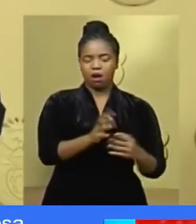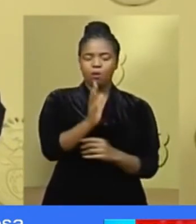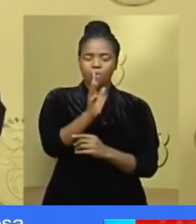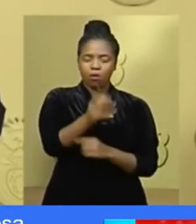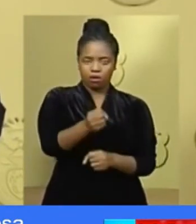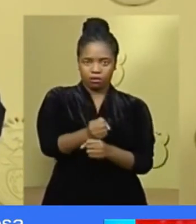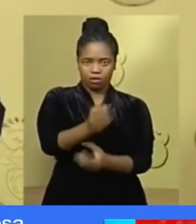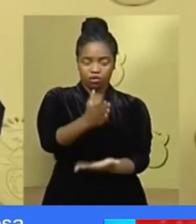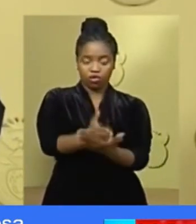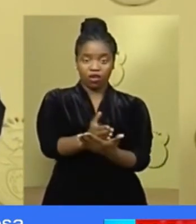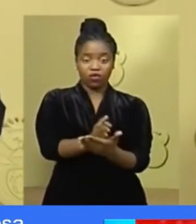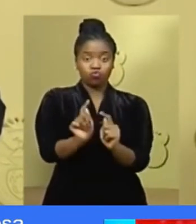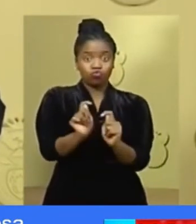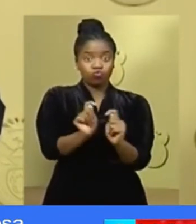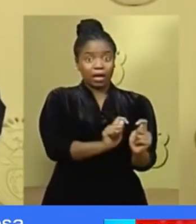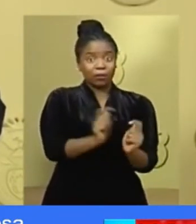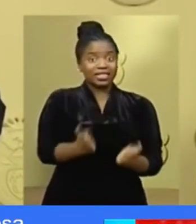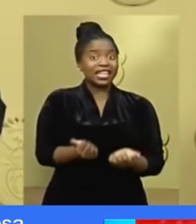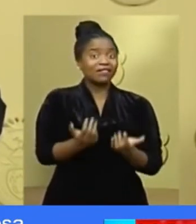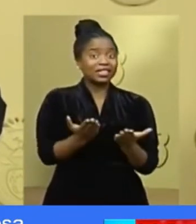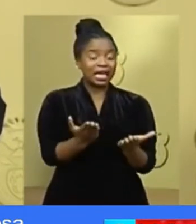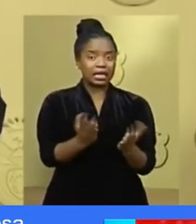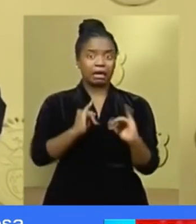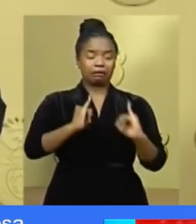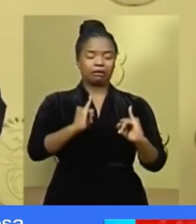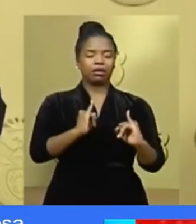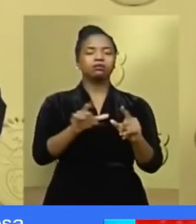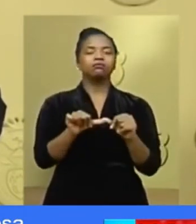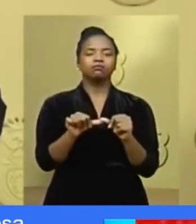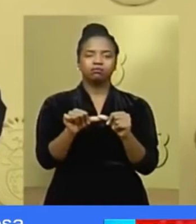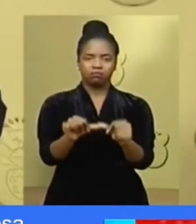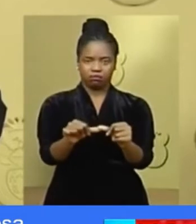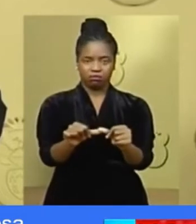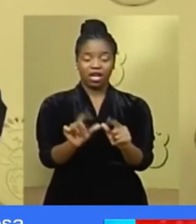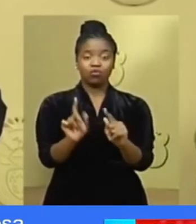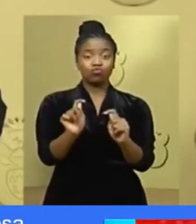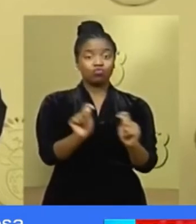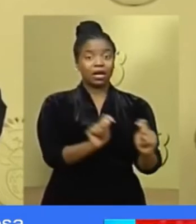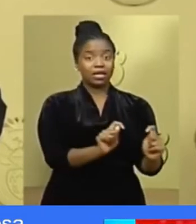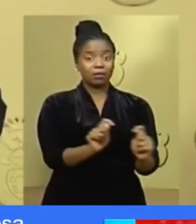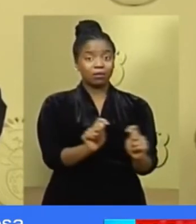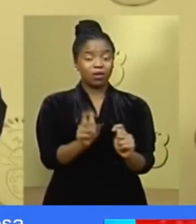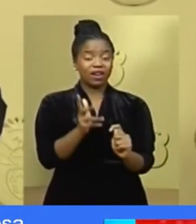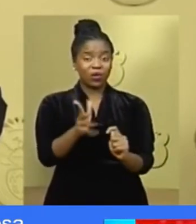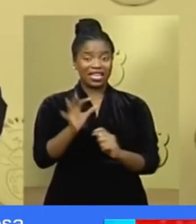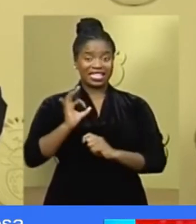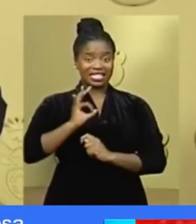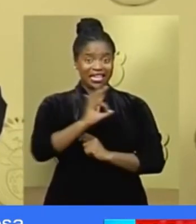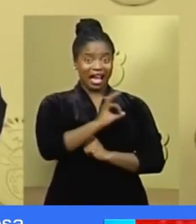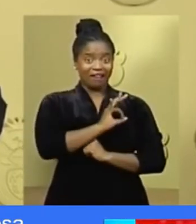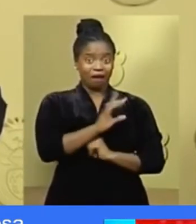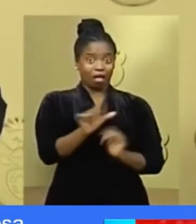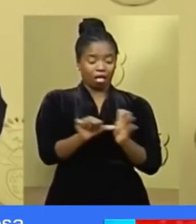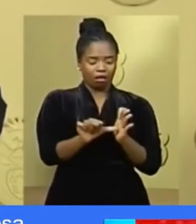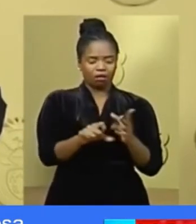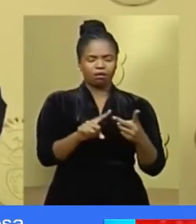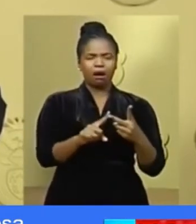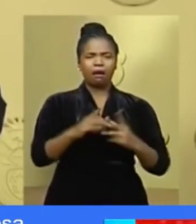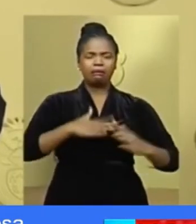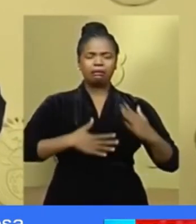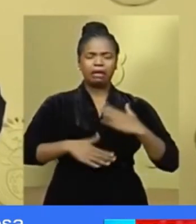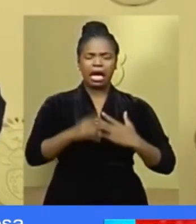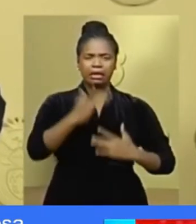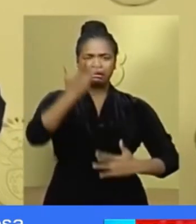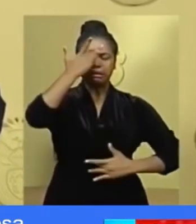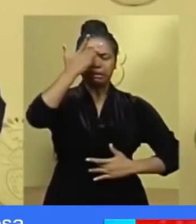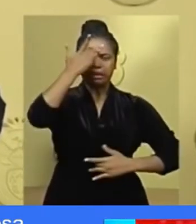be made for essential transport services to continue including transport for essential staff and for patients who